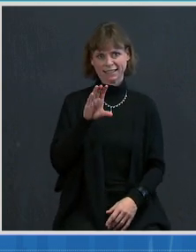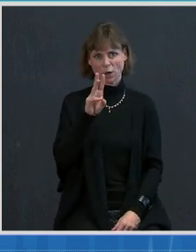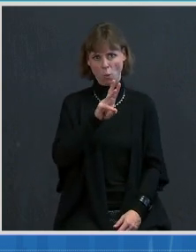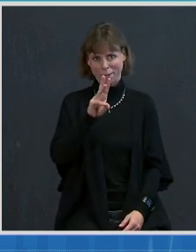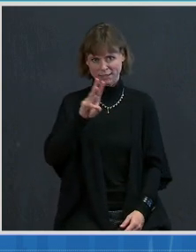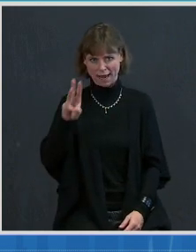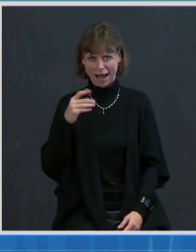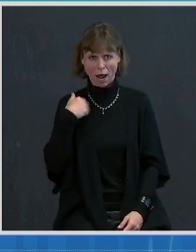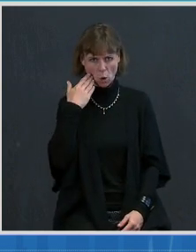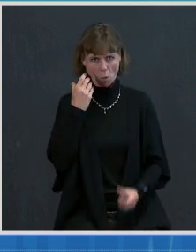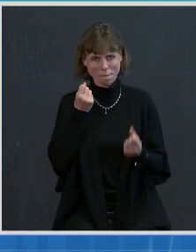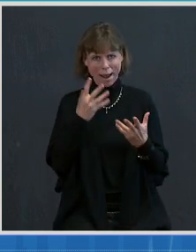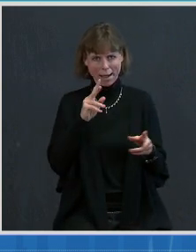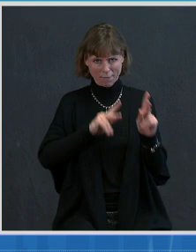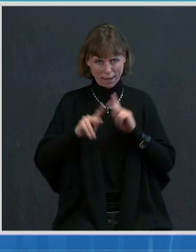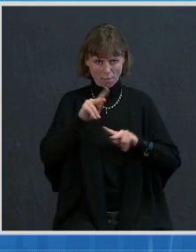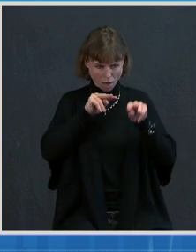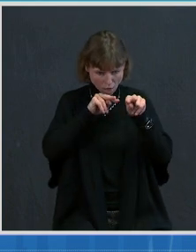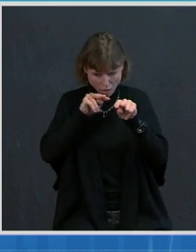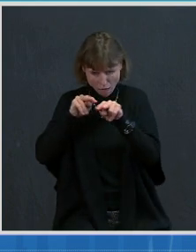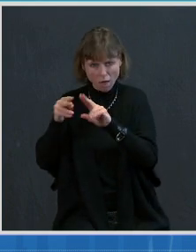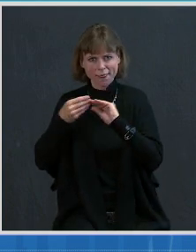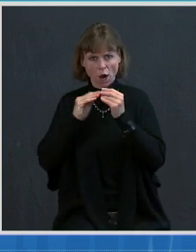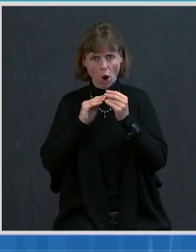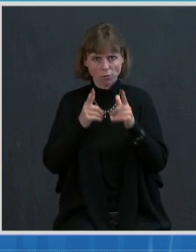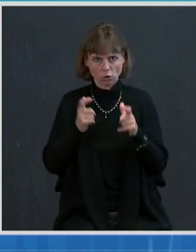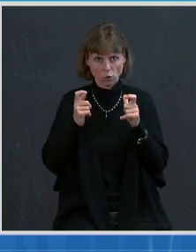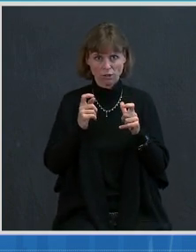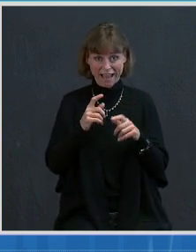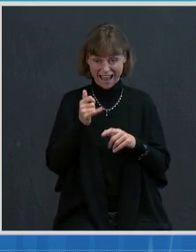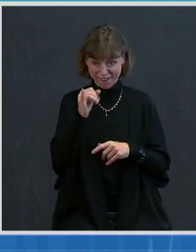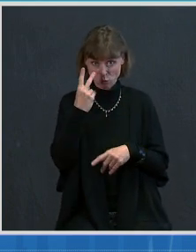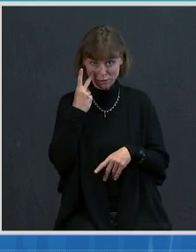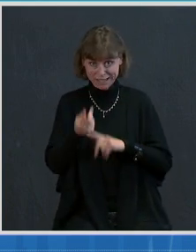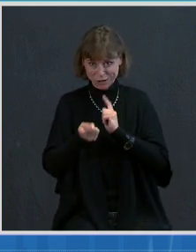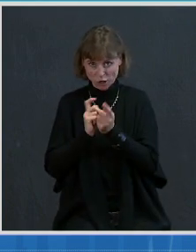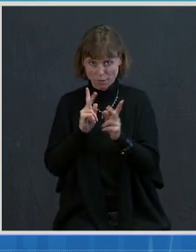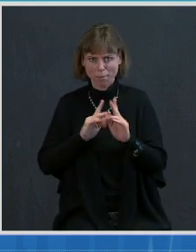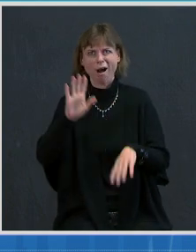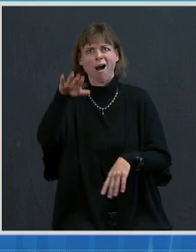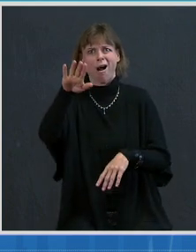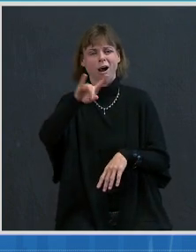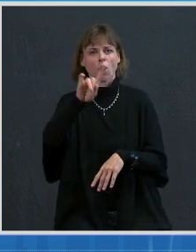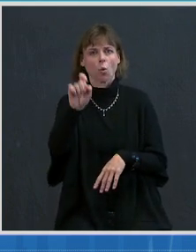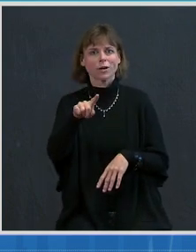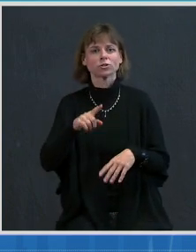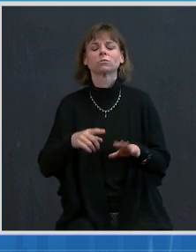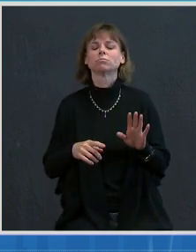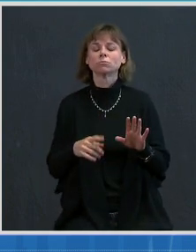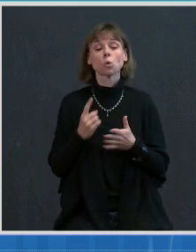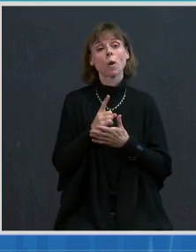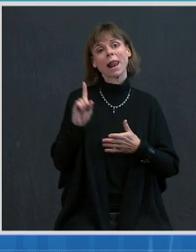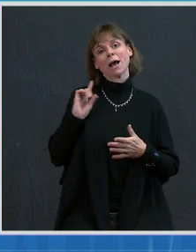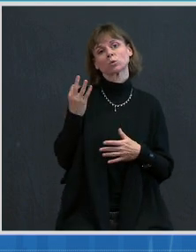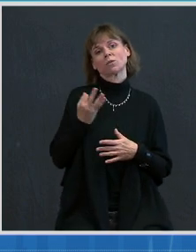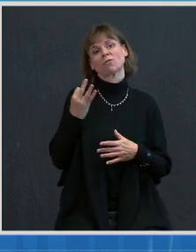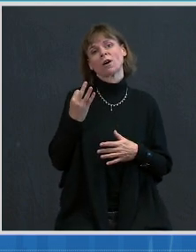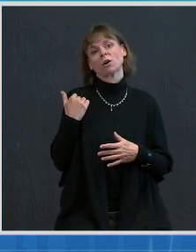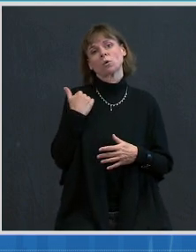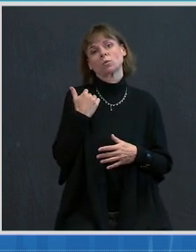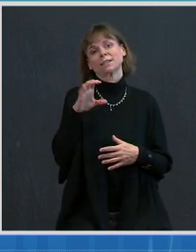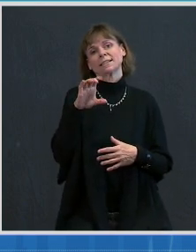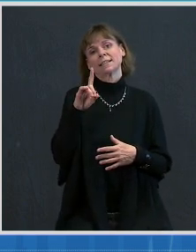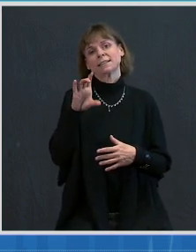closely, and when something changes, it can prompt questions. Last Friday, CDC implemented an improvement to how we